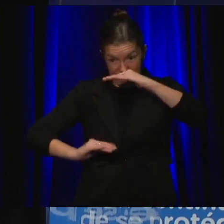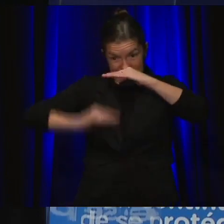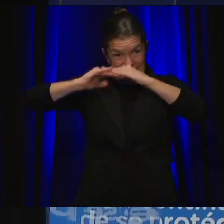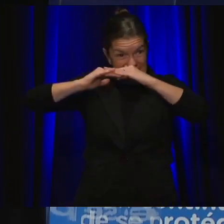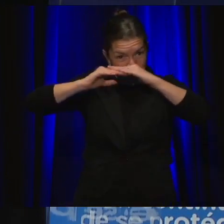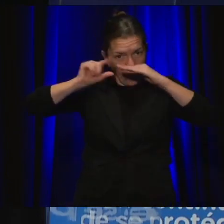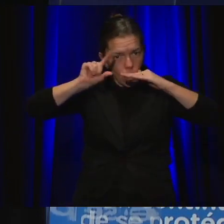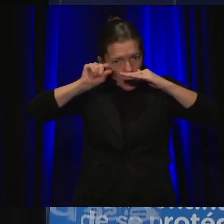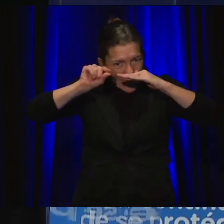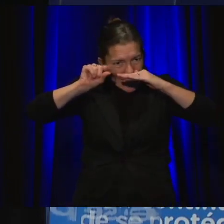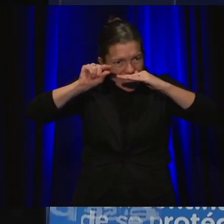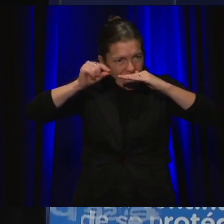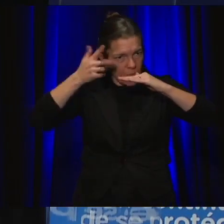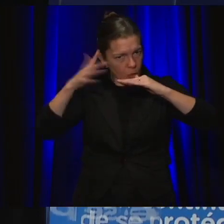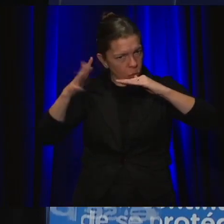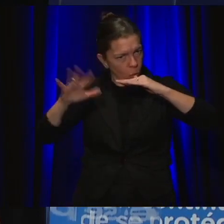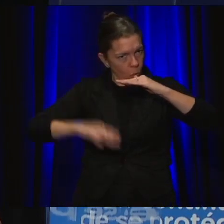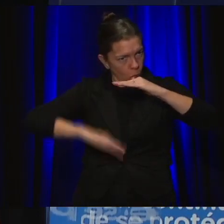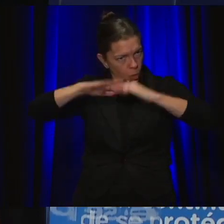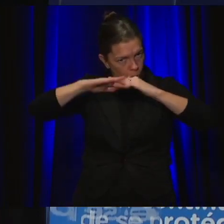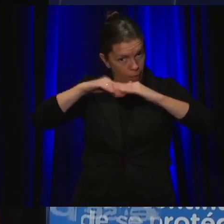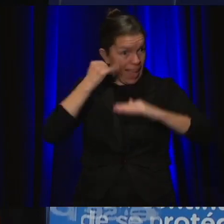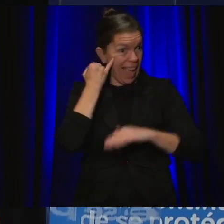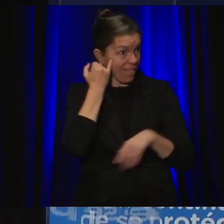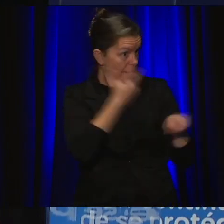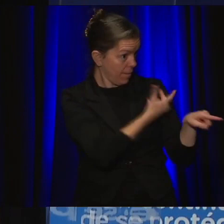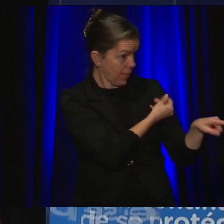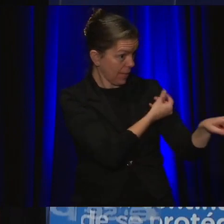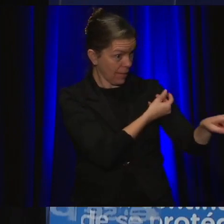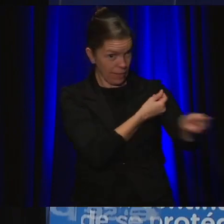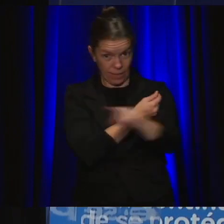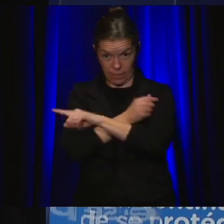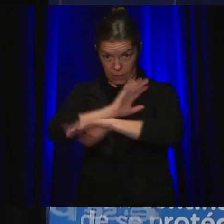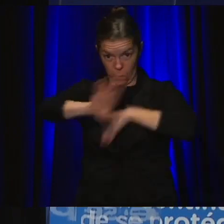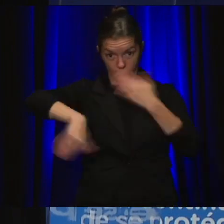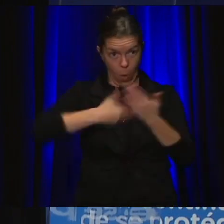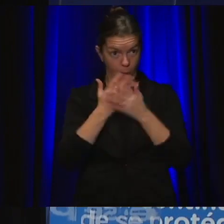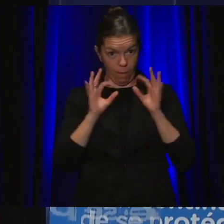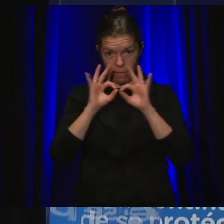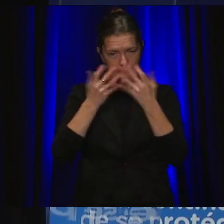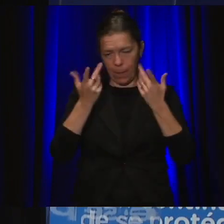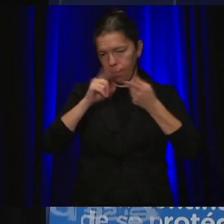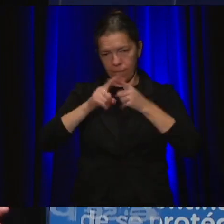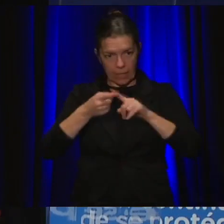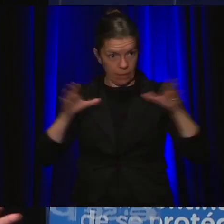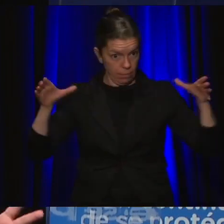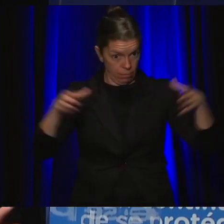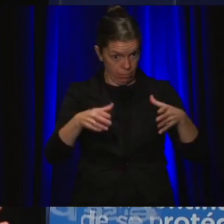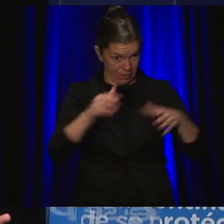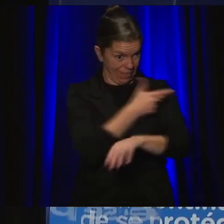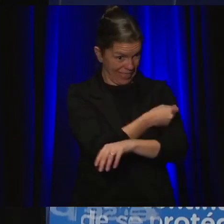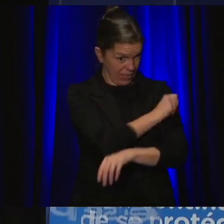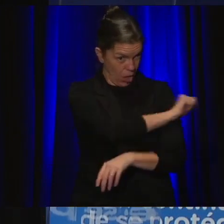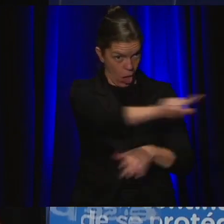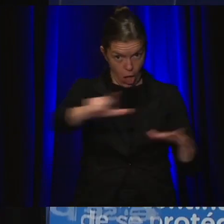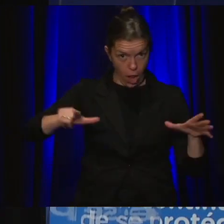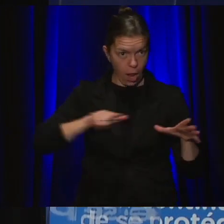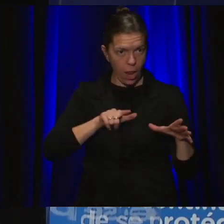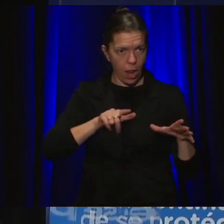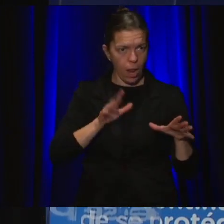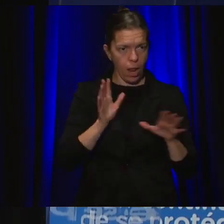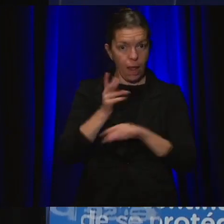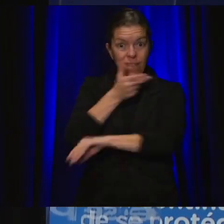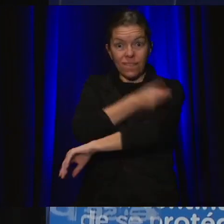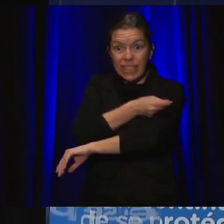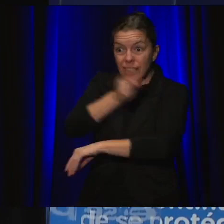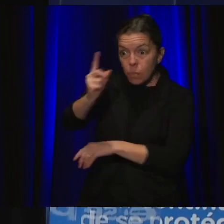is vaccinated. If there is an unvaccinated person in that group, we don't recommend being at 20. It's 10 is